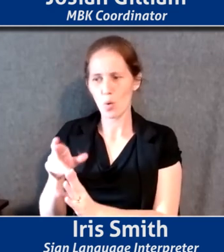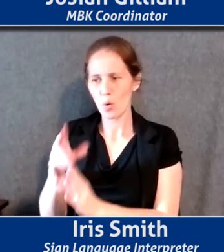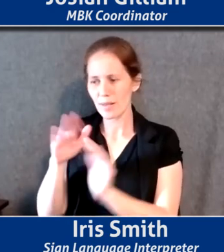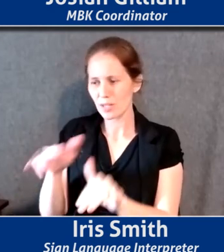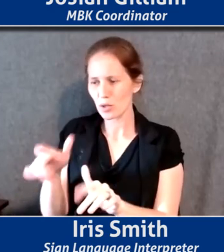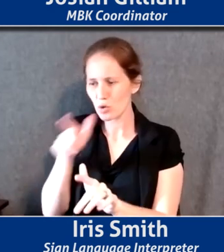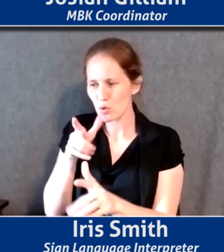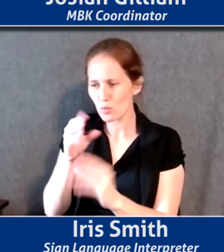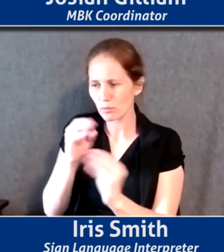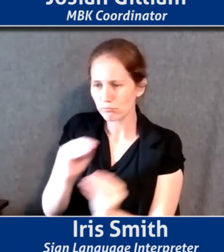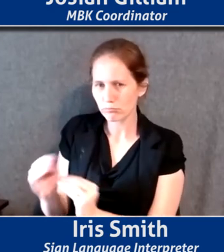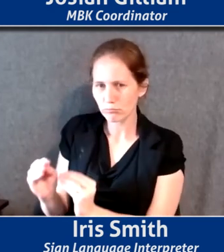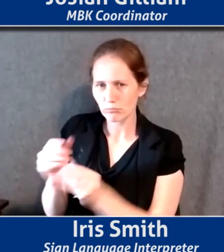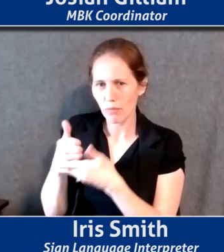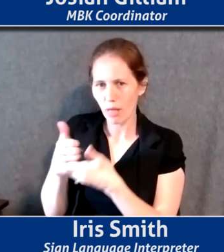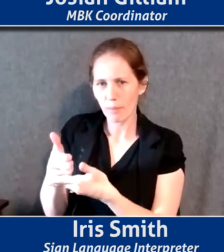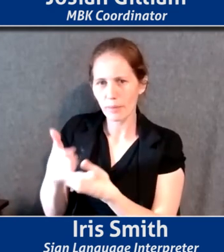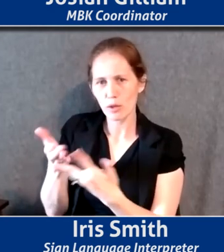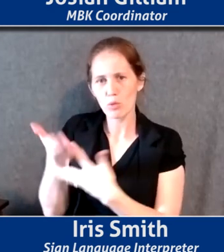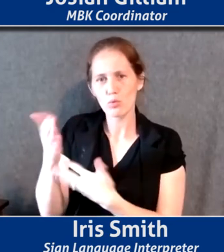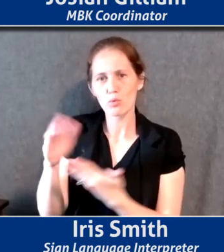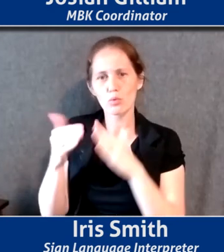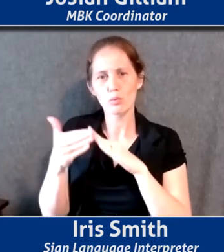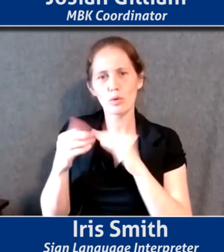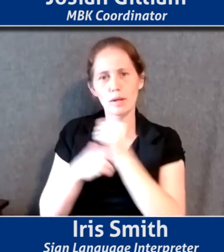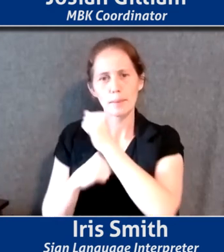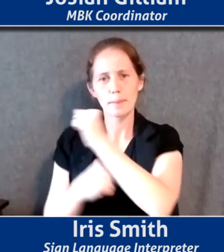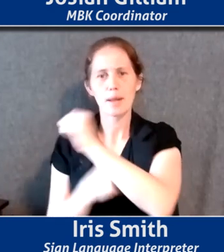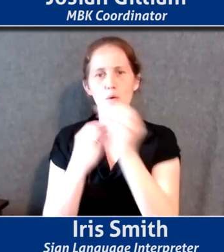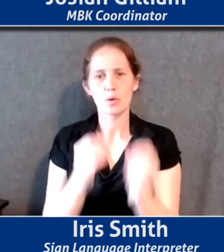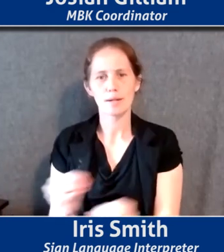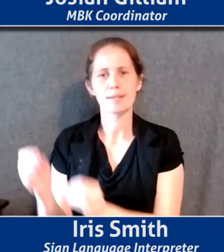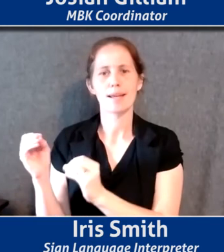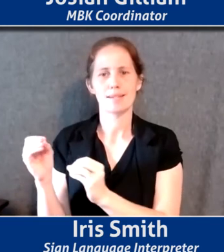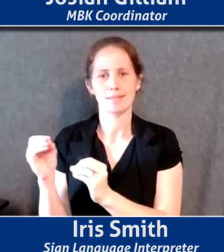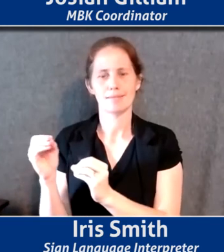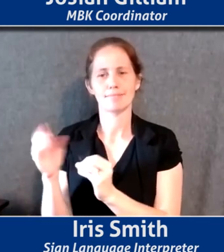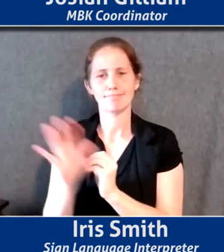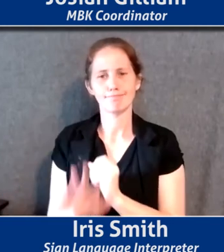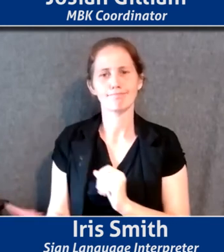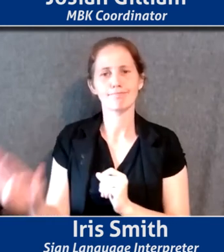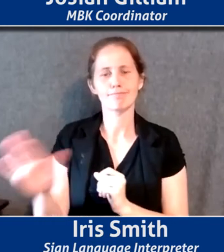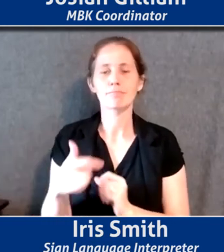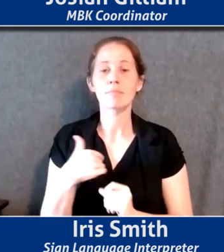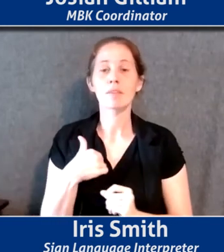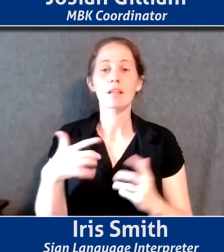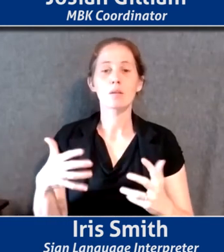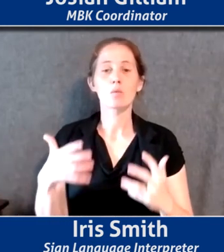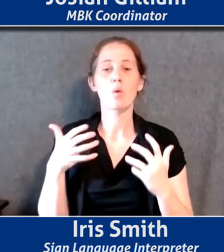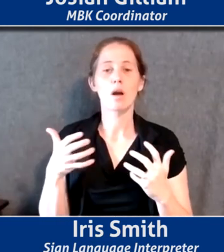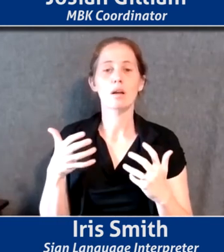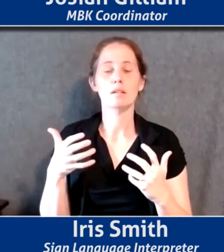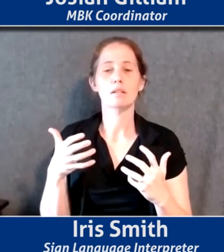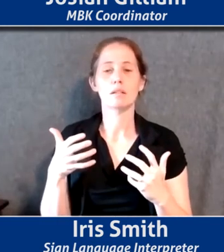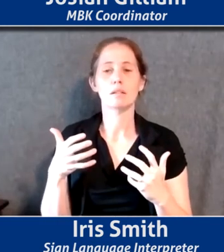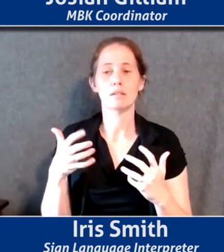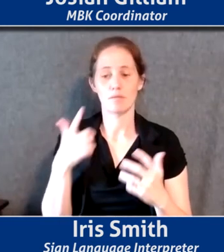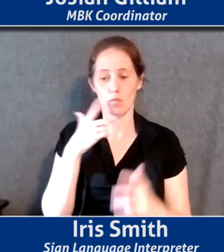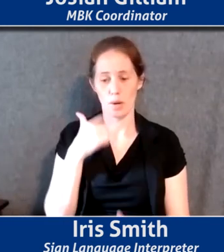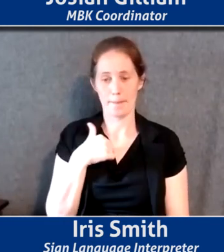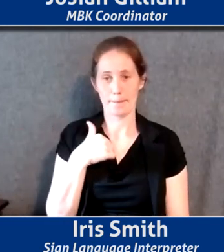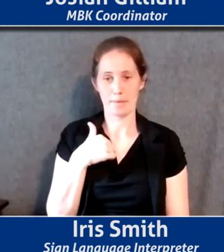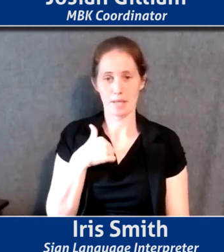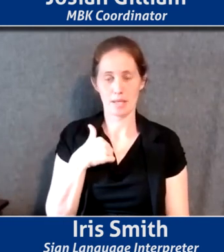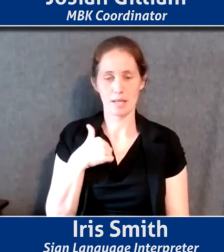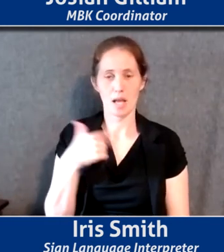with, um, through community-based organizations around the city. And, and I want, um, for me, I